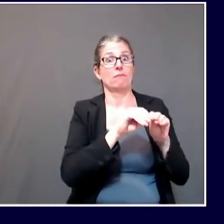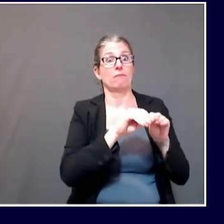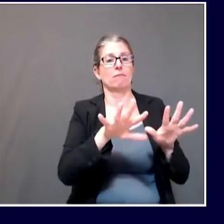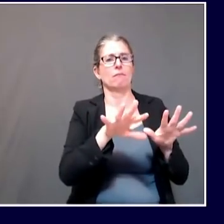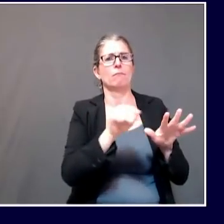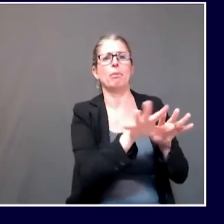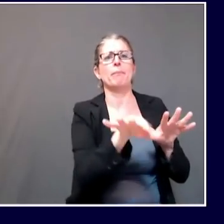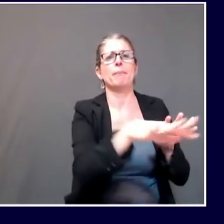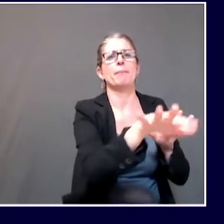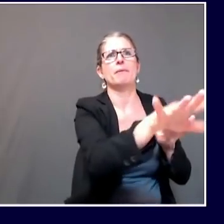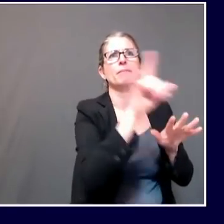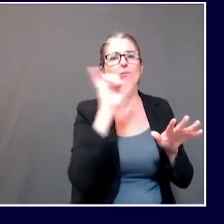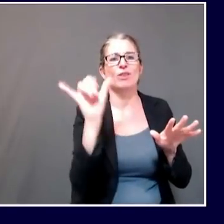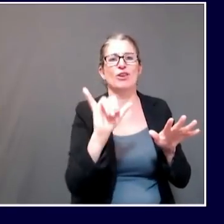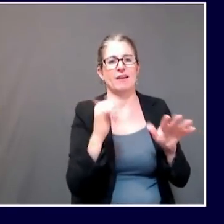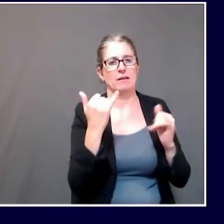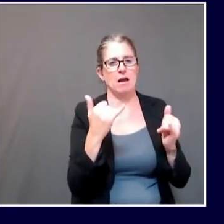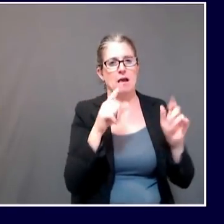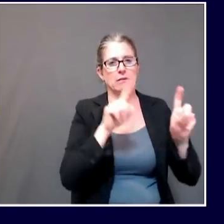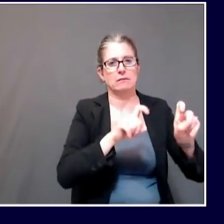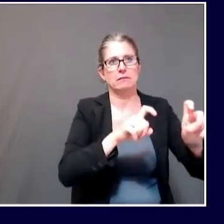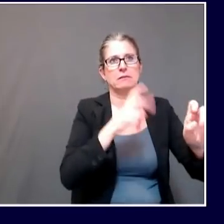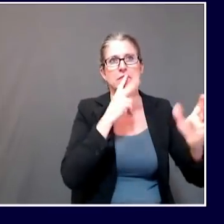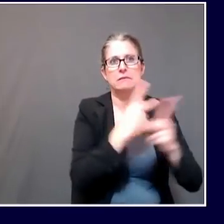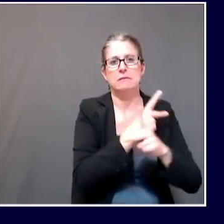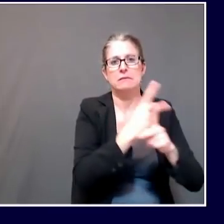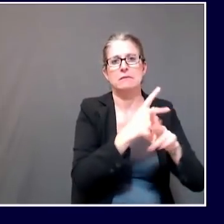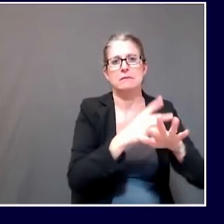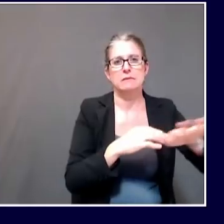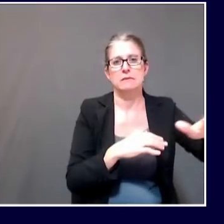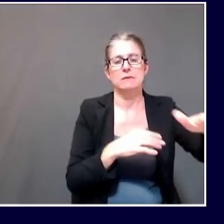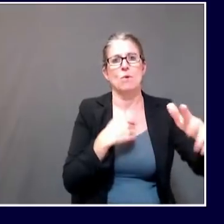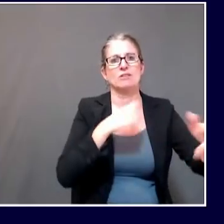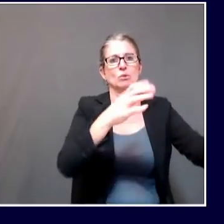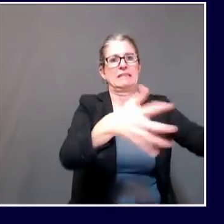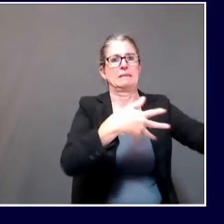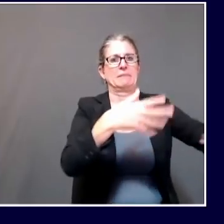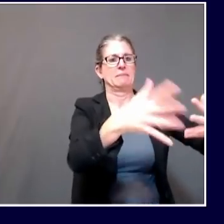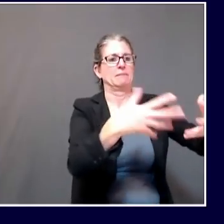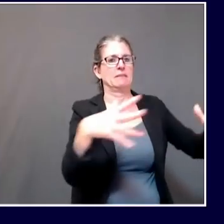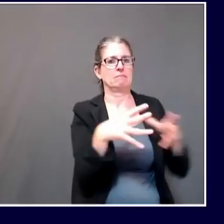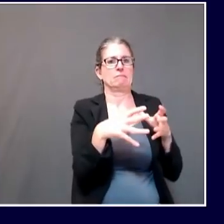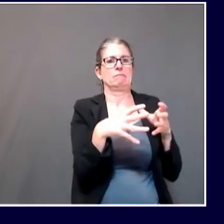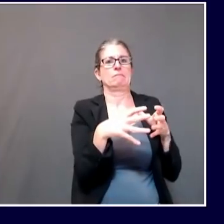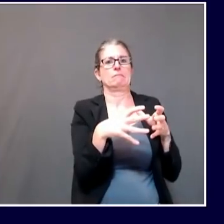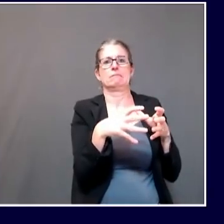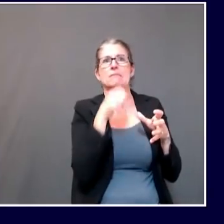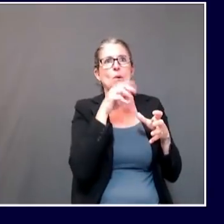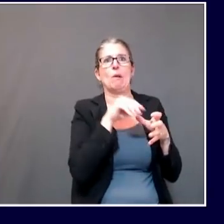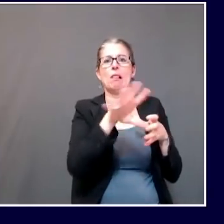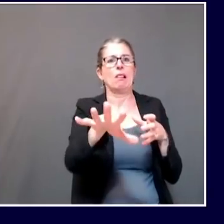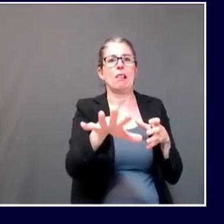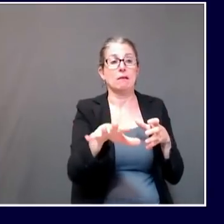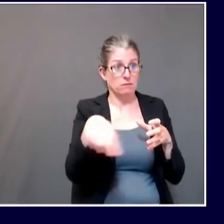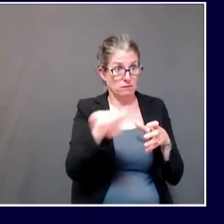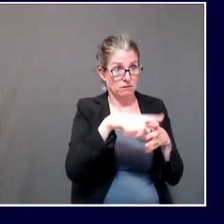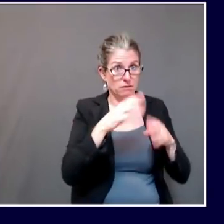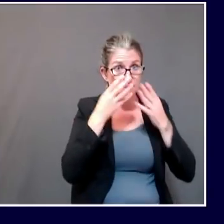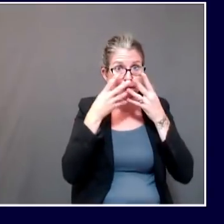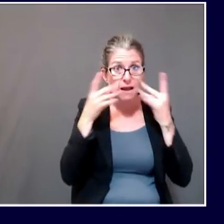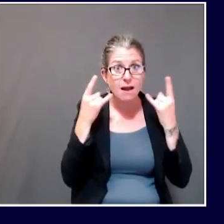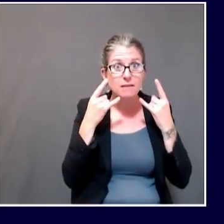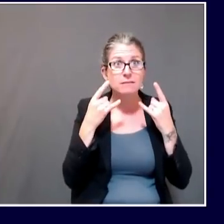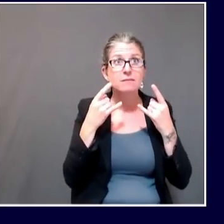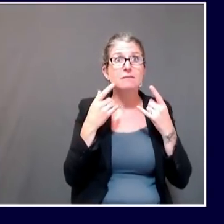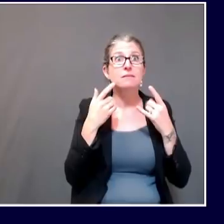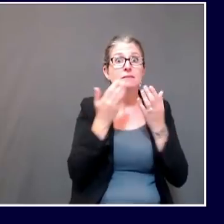like a jail, that includes things like making sure masking is in place and making sure they've got masks so that clients